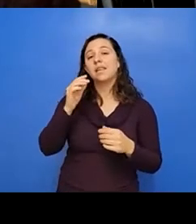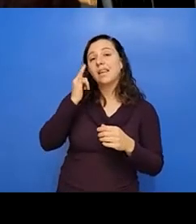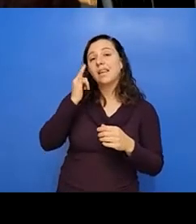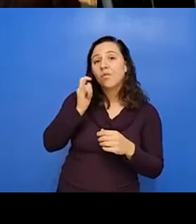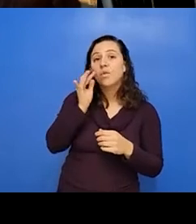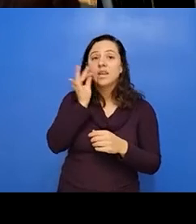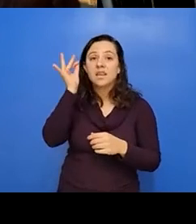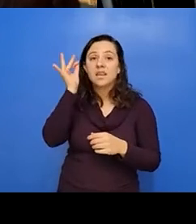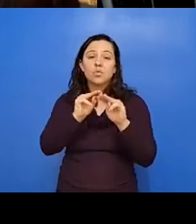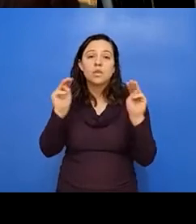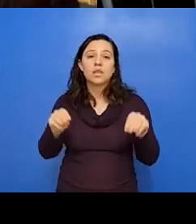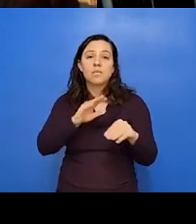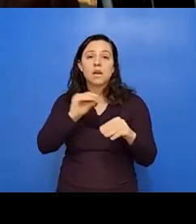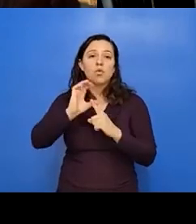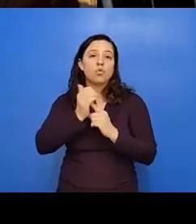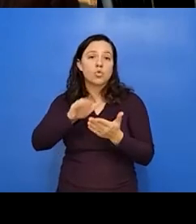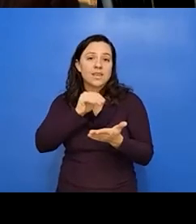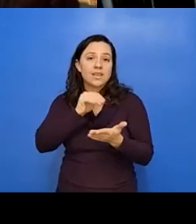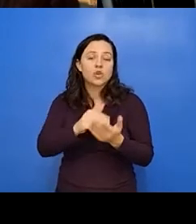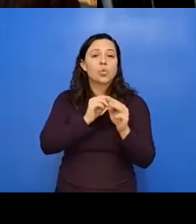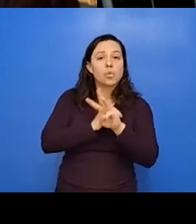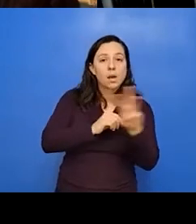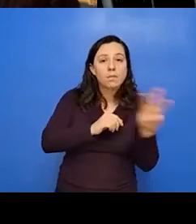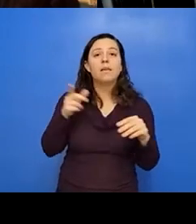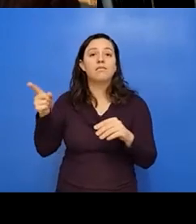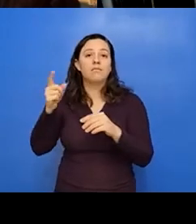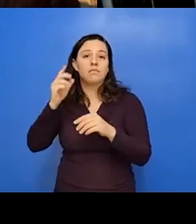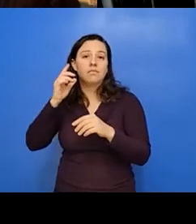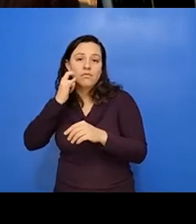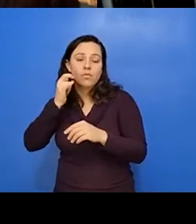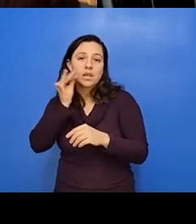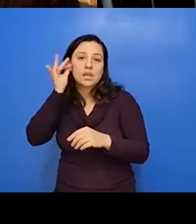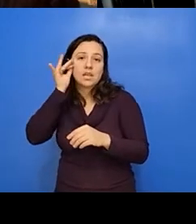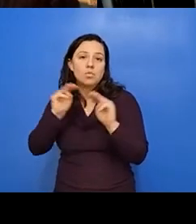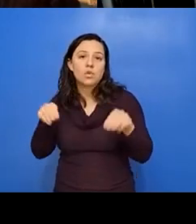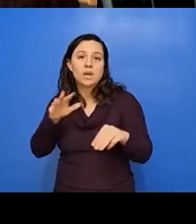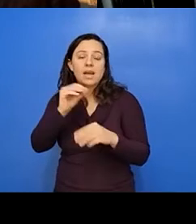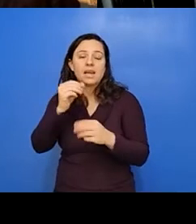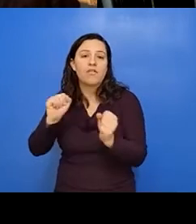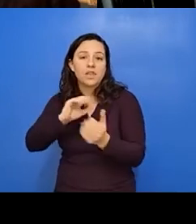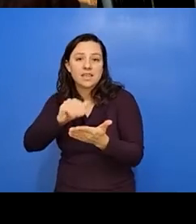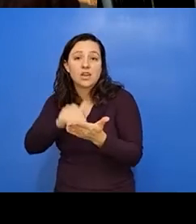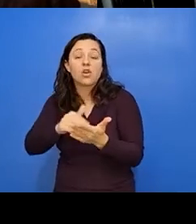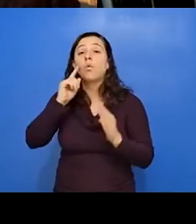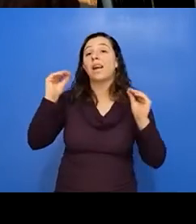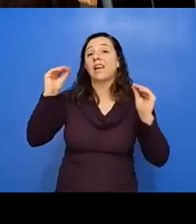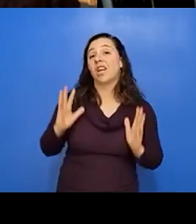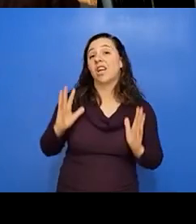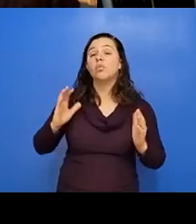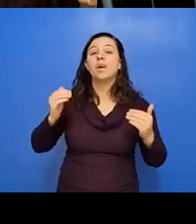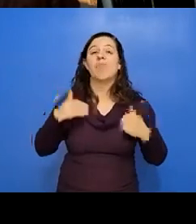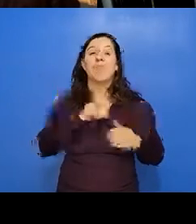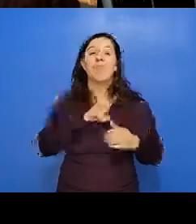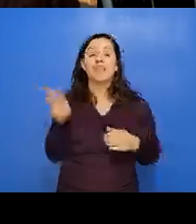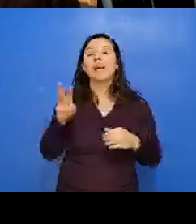website on the California Indian Culture and Sovereignty Center. And for educators out there, we have a website called California Indian Education